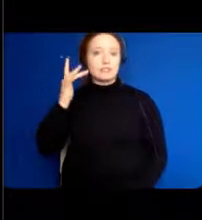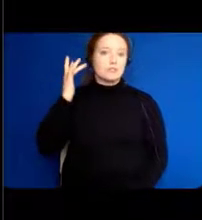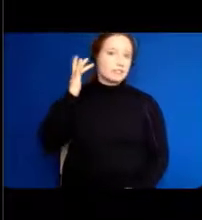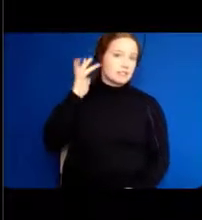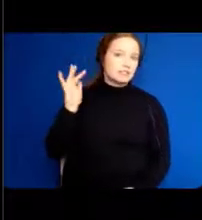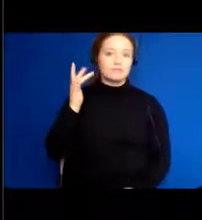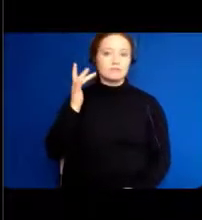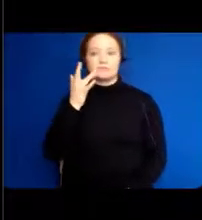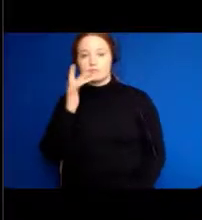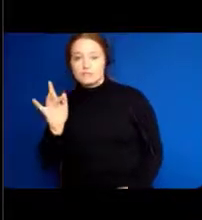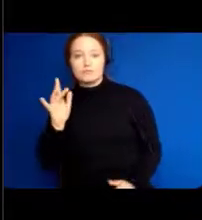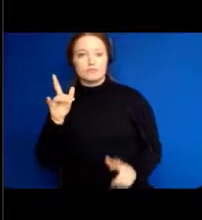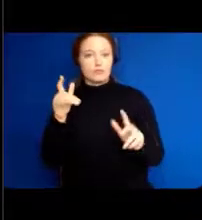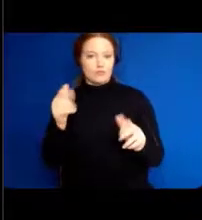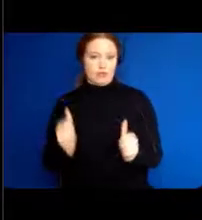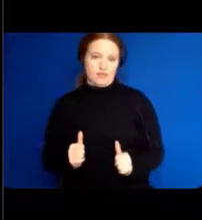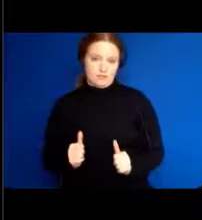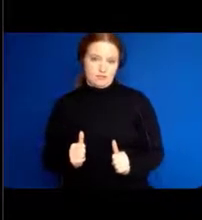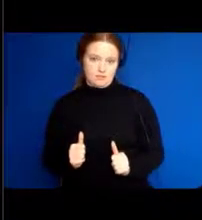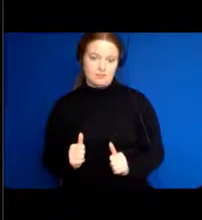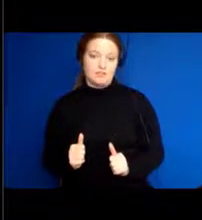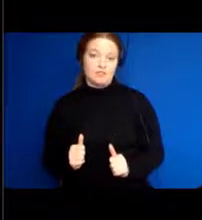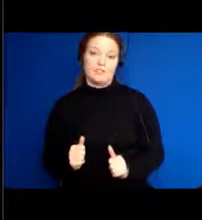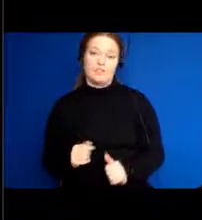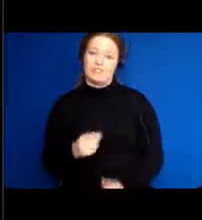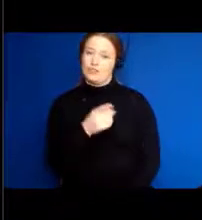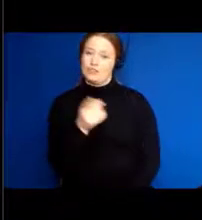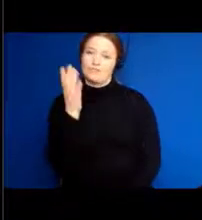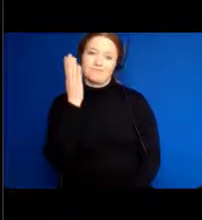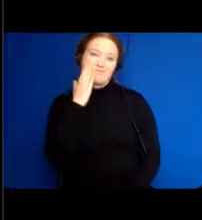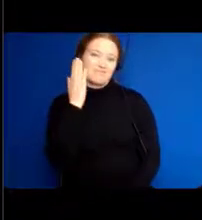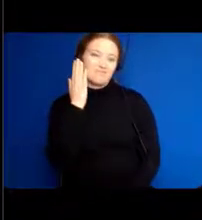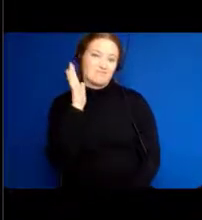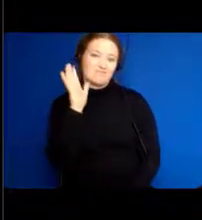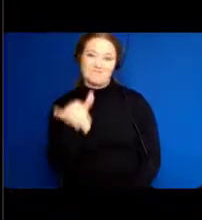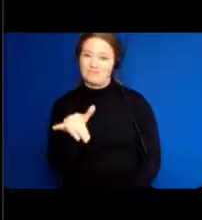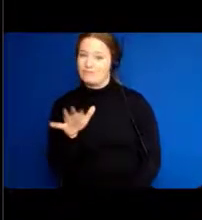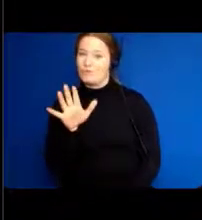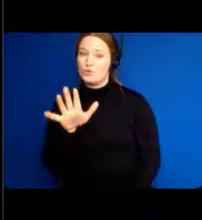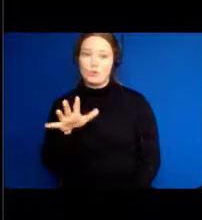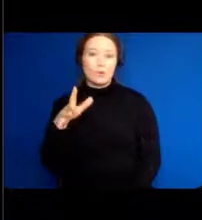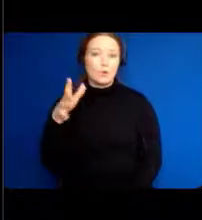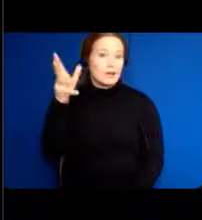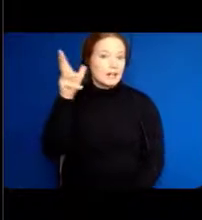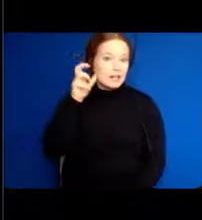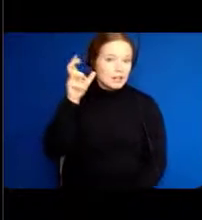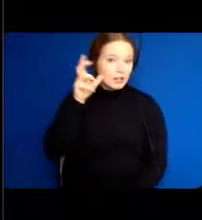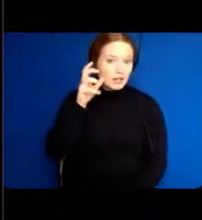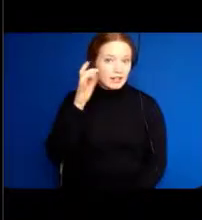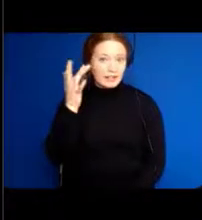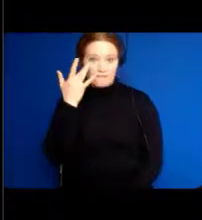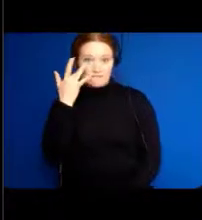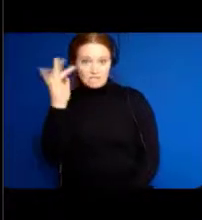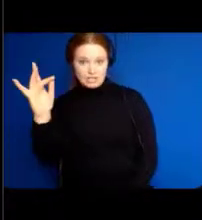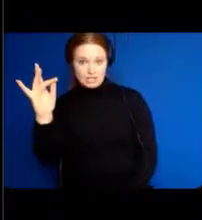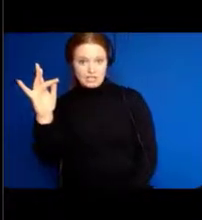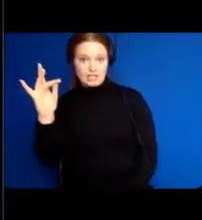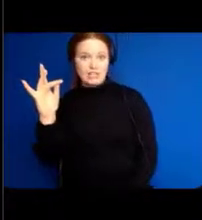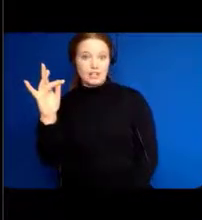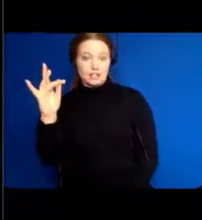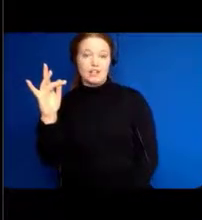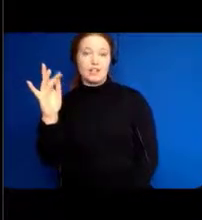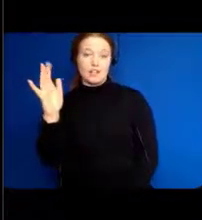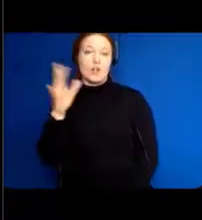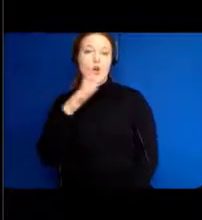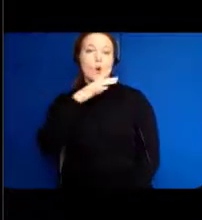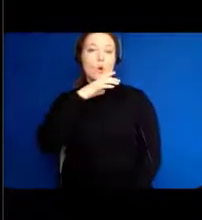be a surprise to you, that your hearing and your vision, when you get older, they're not like the same way they were when you